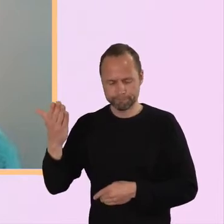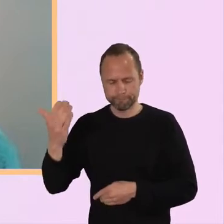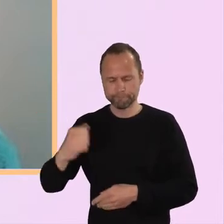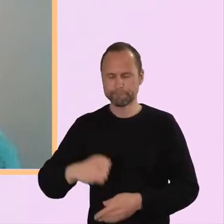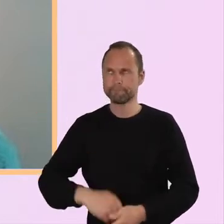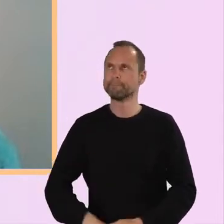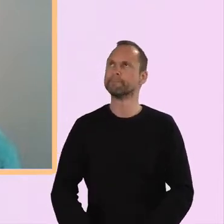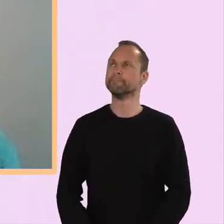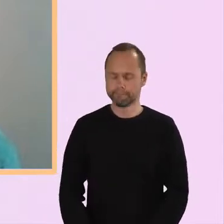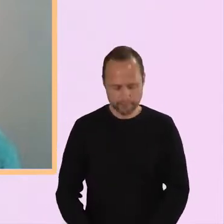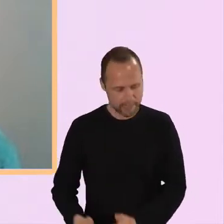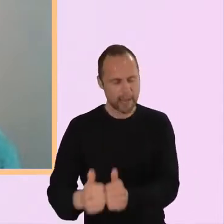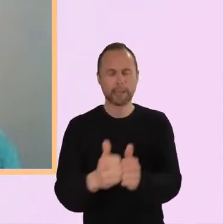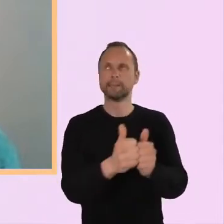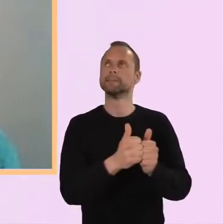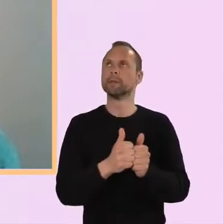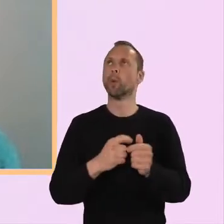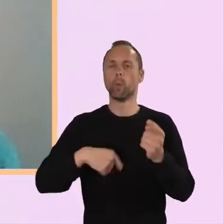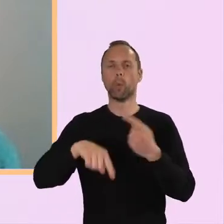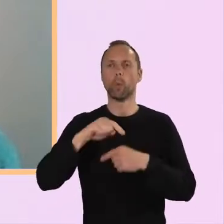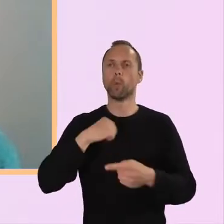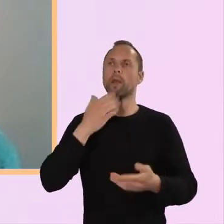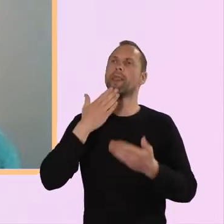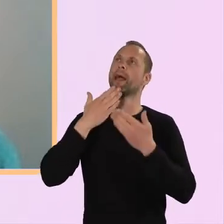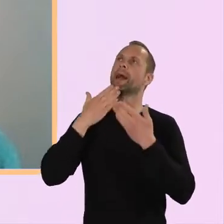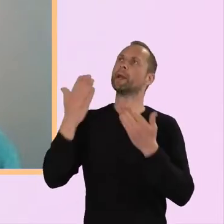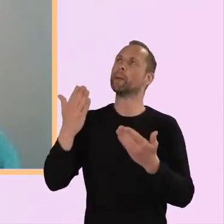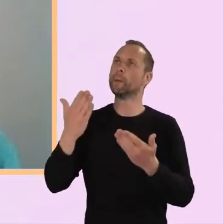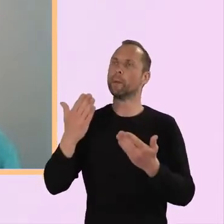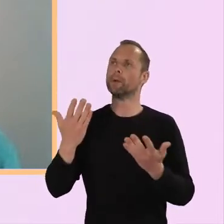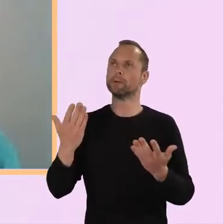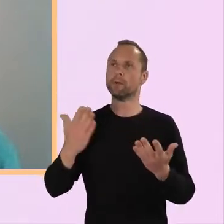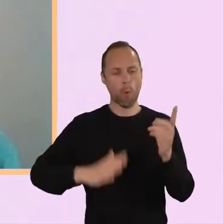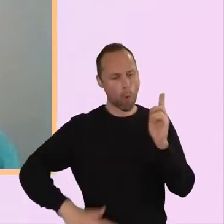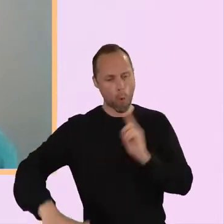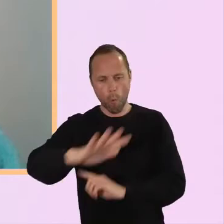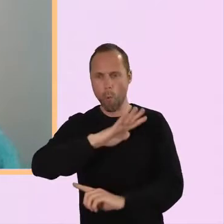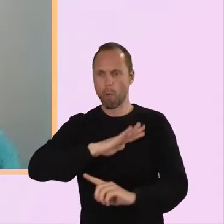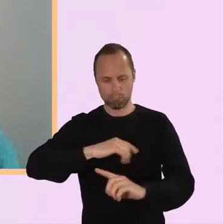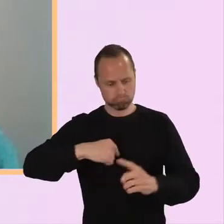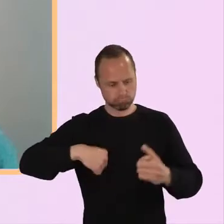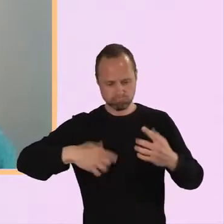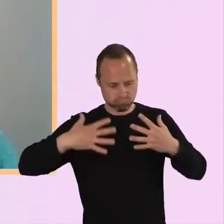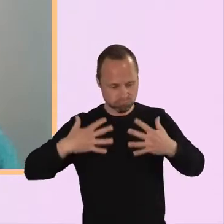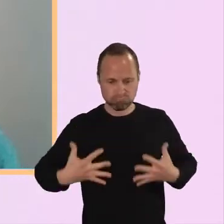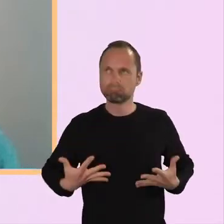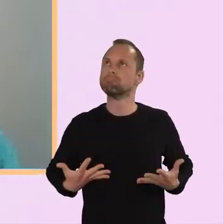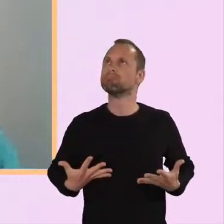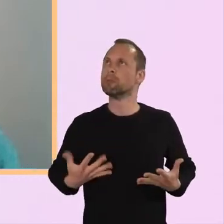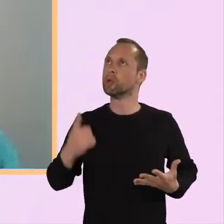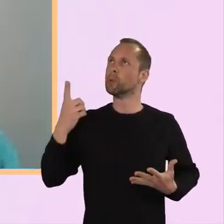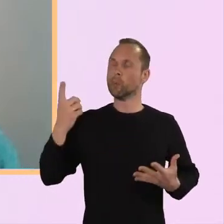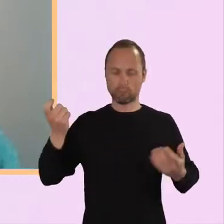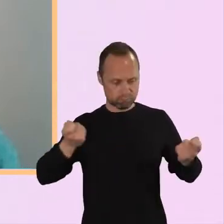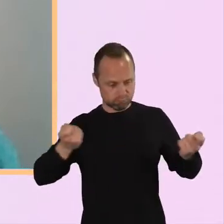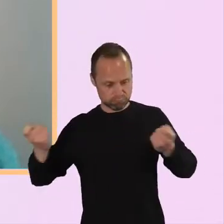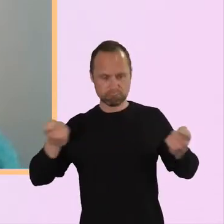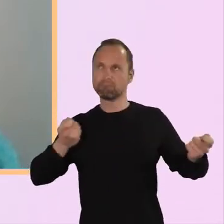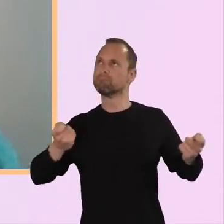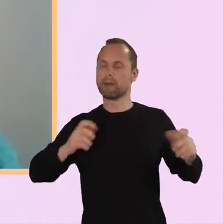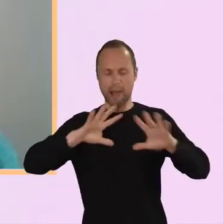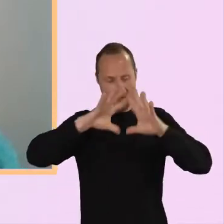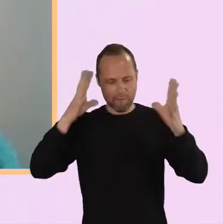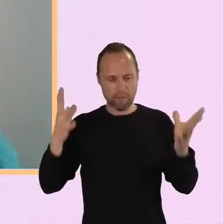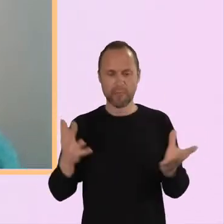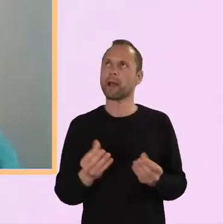Yes, we give you thanks that we are all, all we are, held in your hands, held